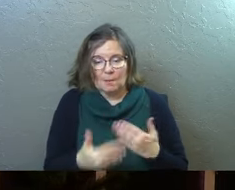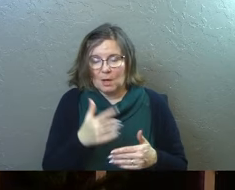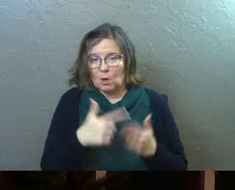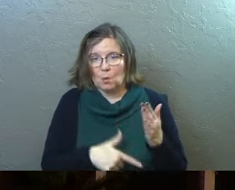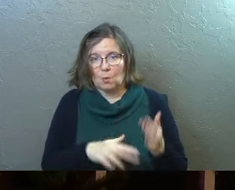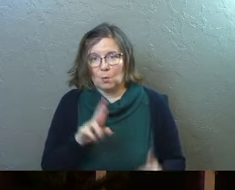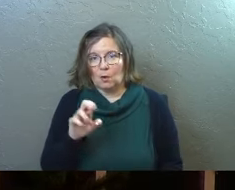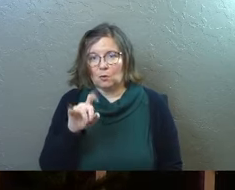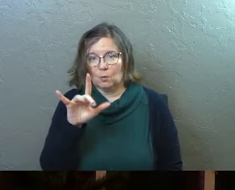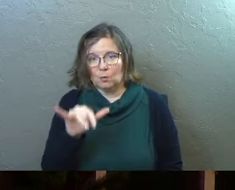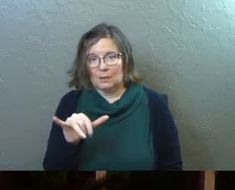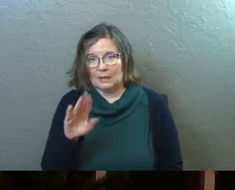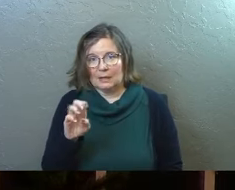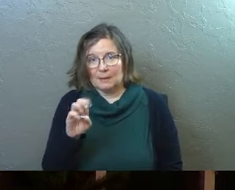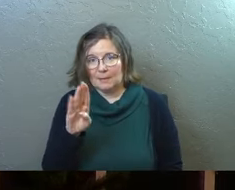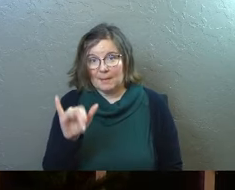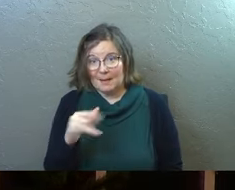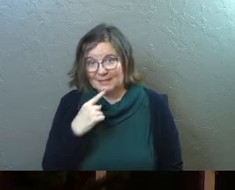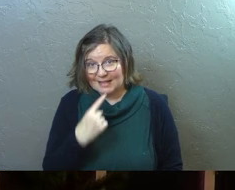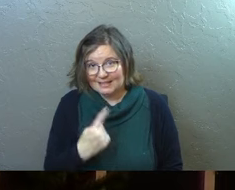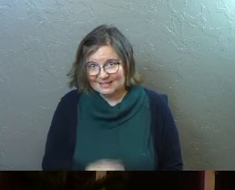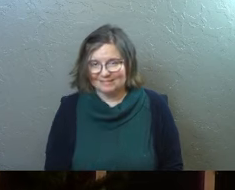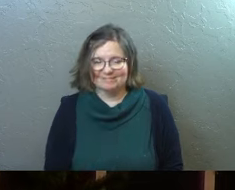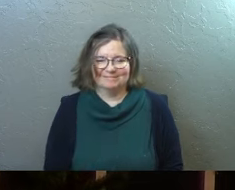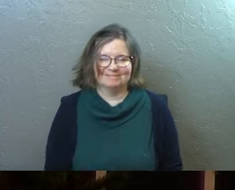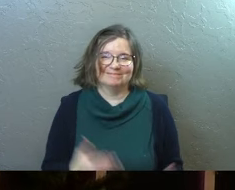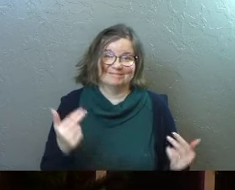matter what Ricky Bobby says, right?